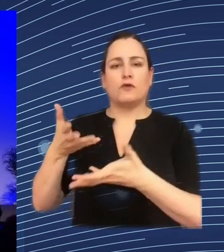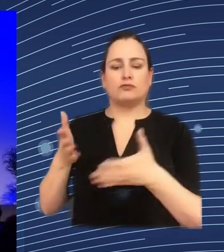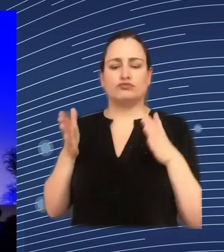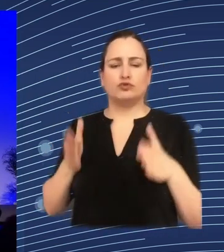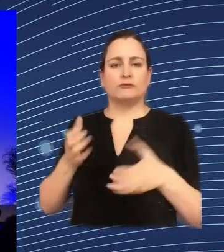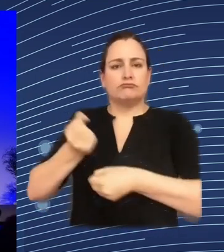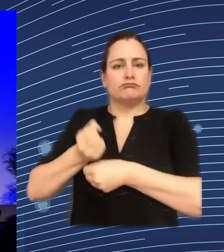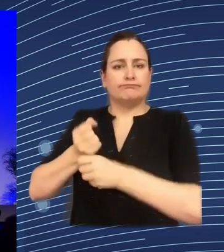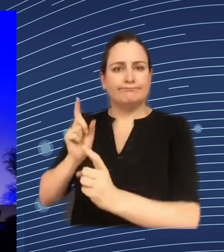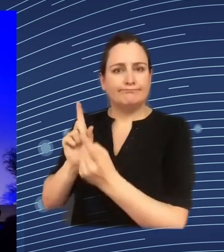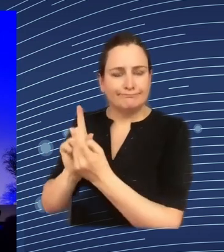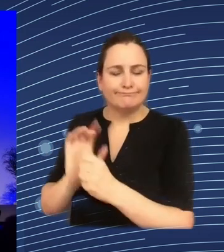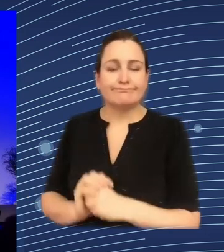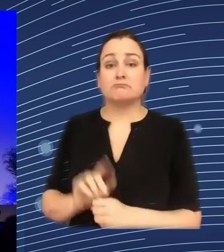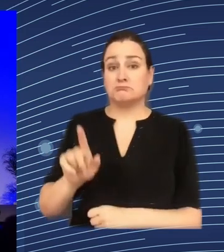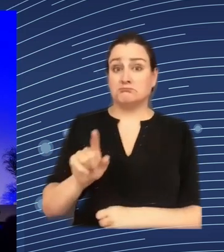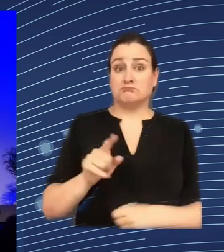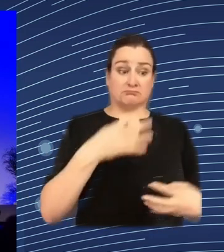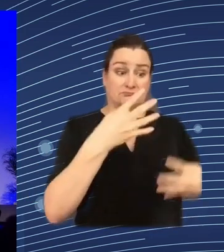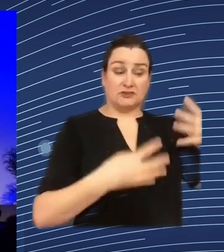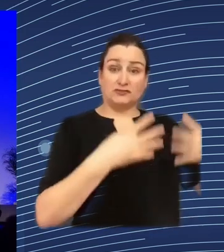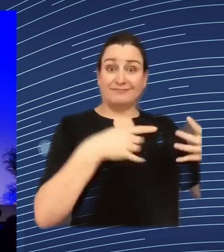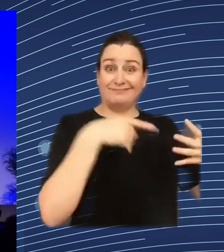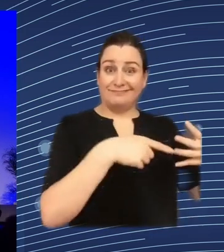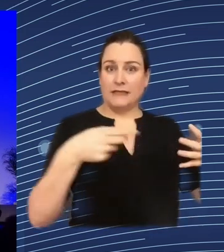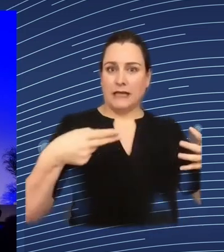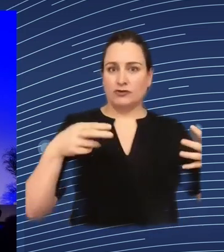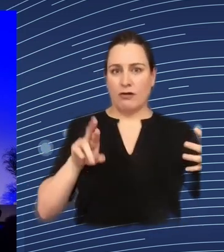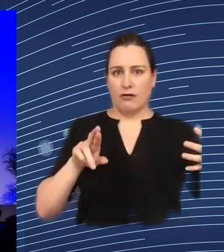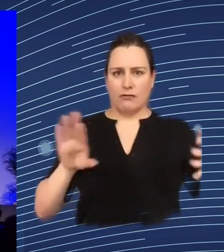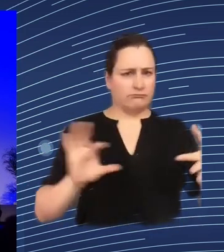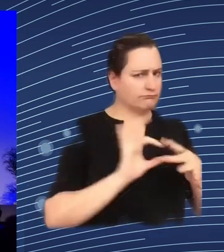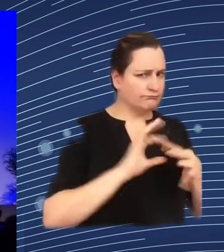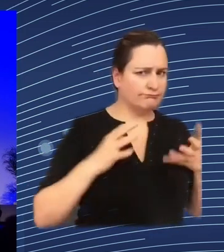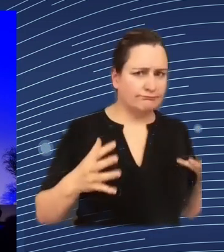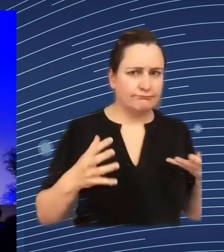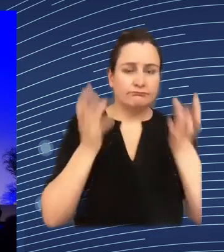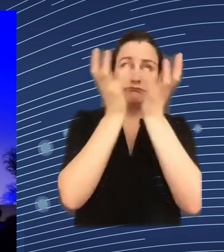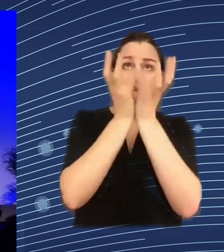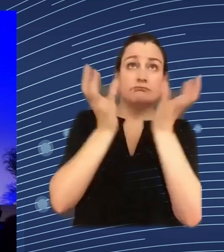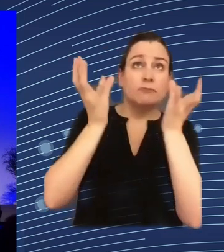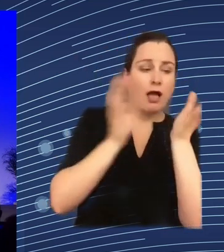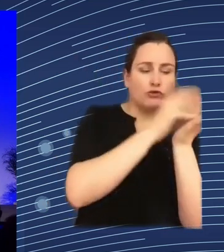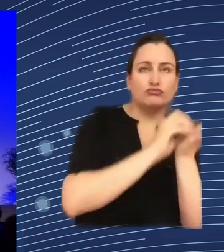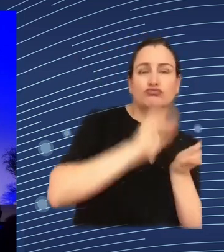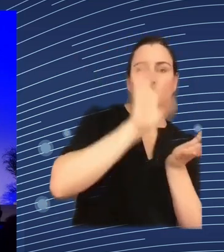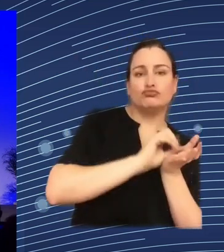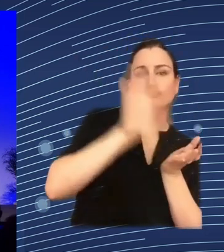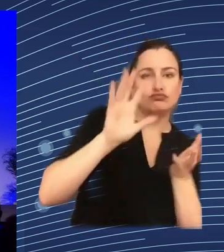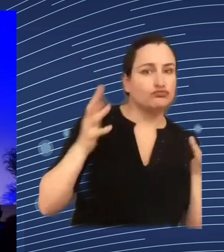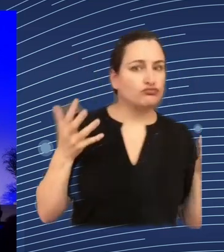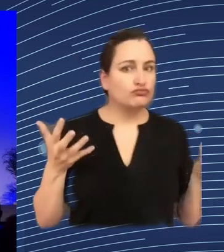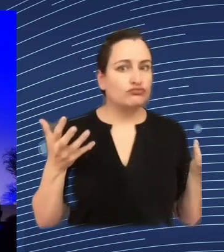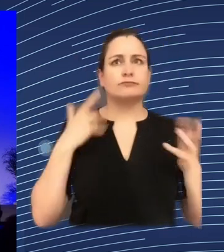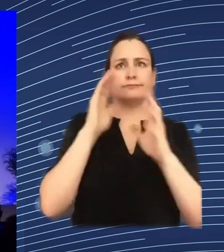digital HR strategy development of cloud AI automation and blockchain technologies for HR we're